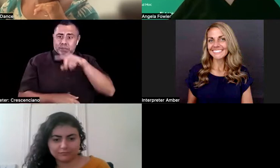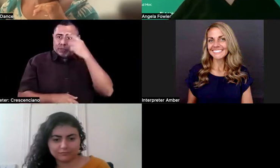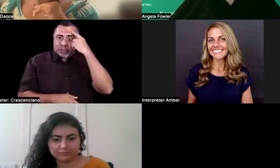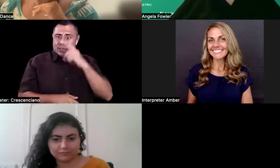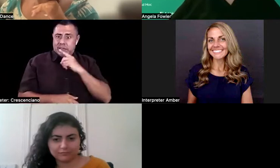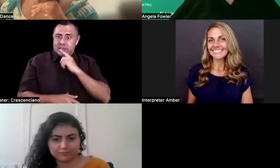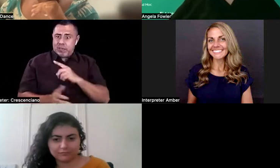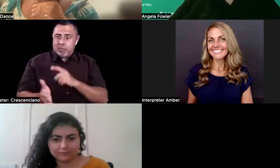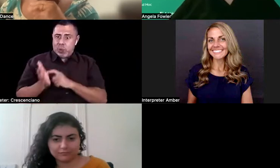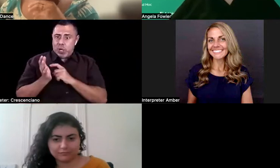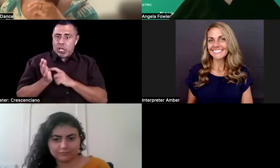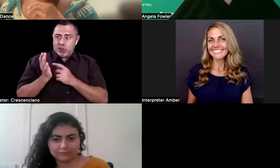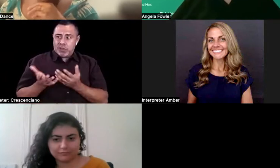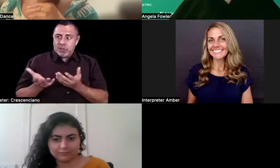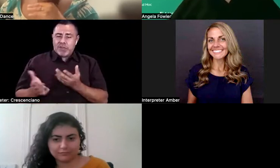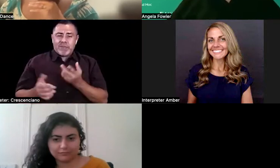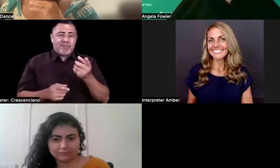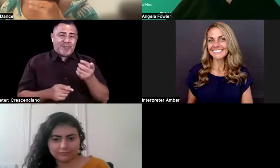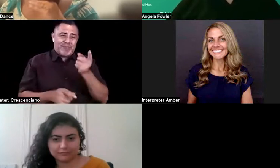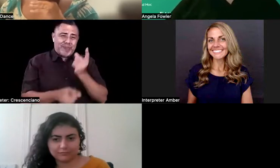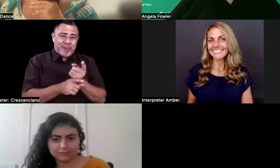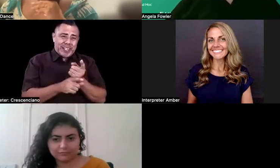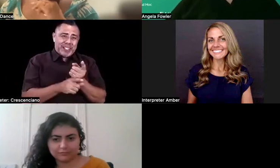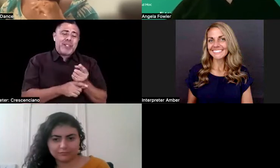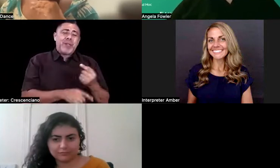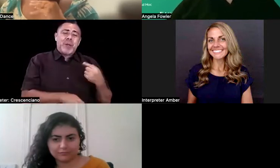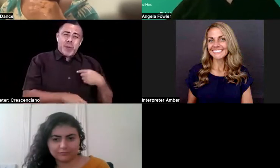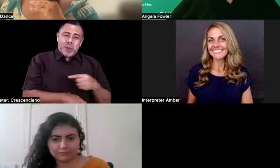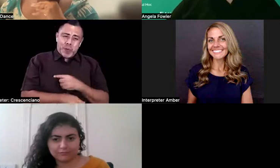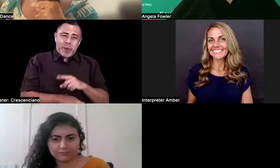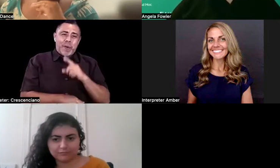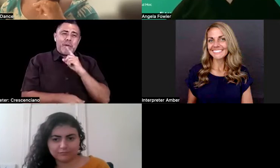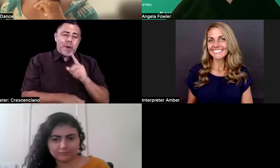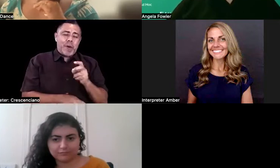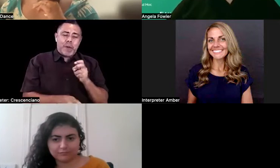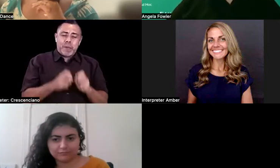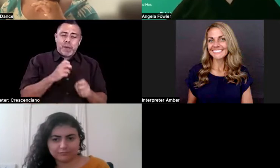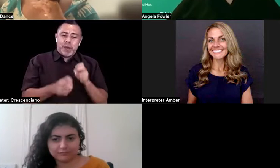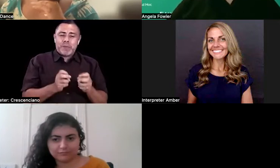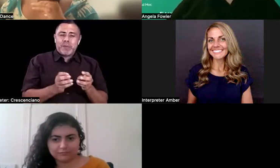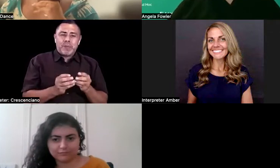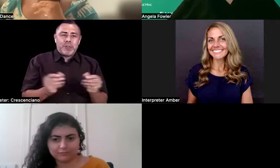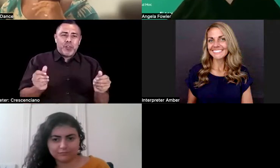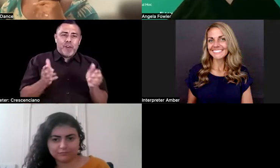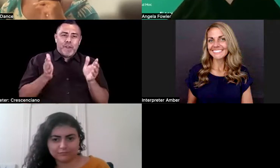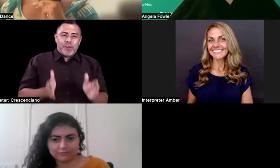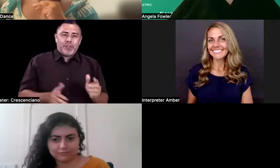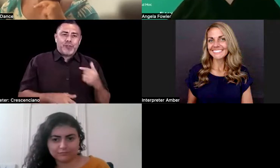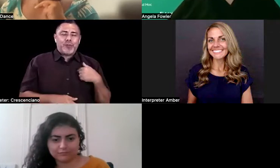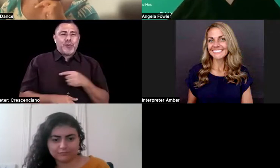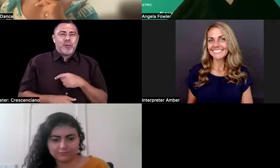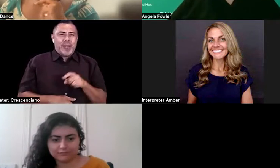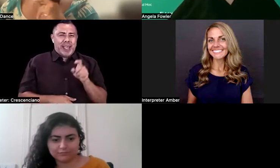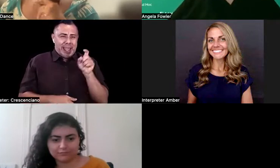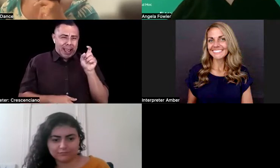and you're right. We're, we're, we're problem solvers. We have to be problem solvers because the world